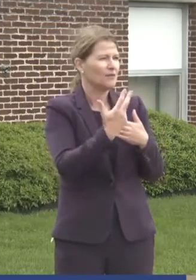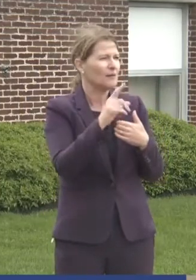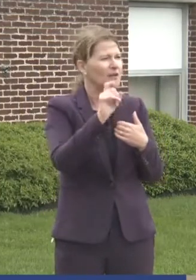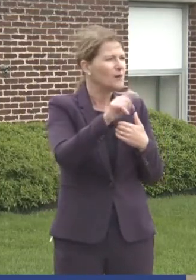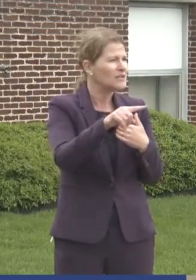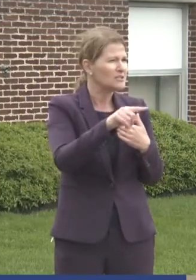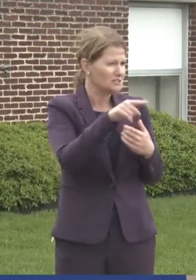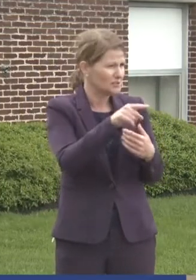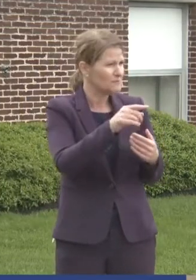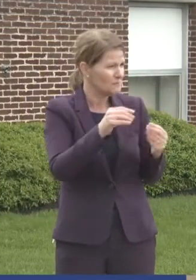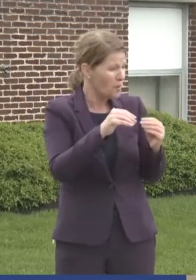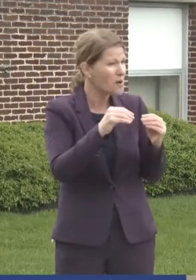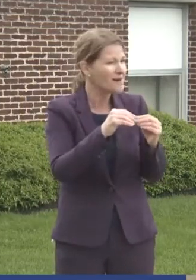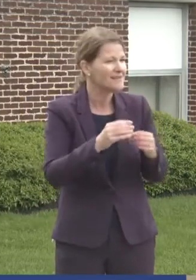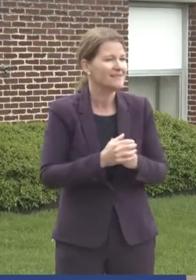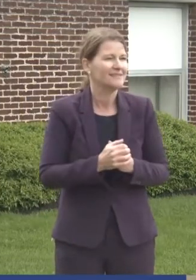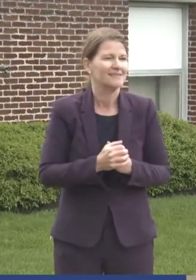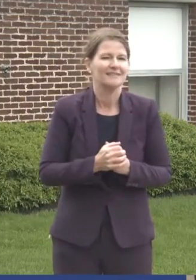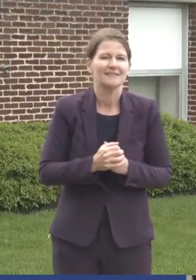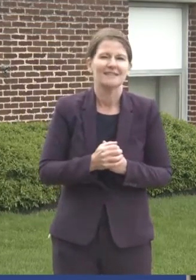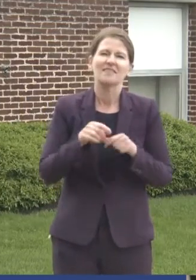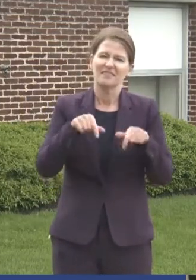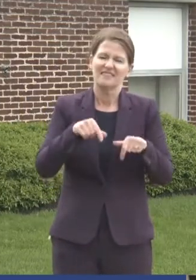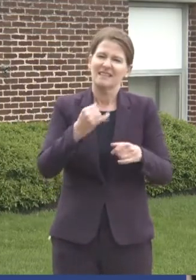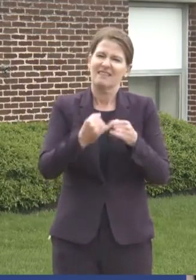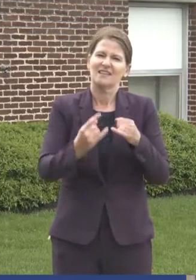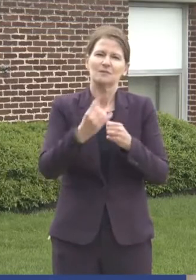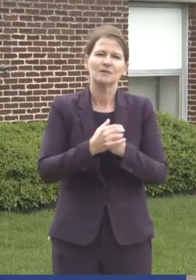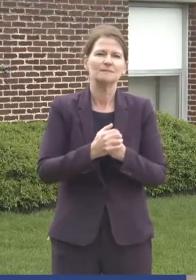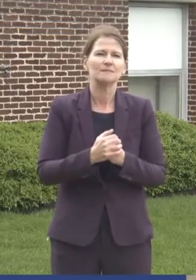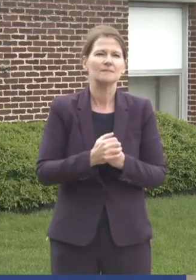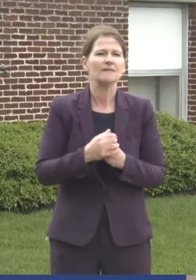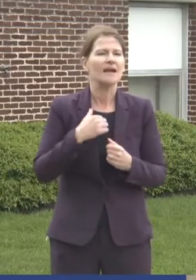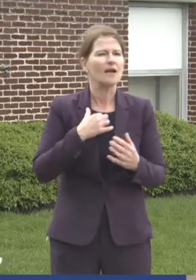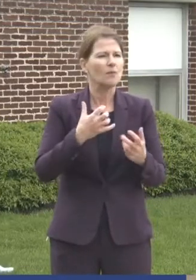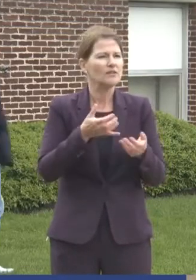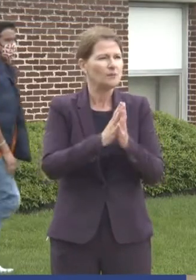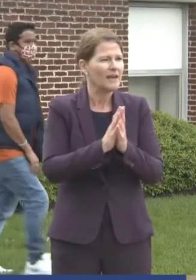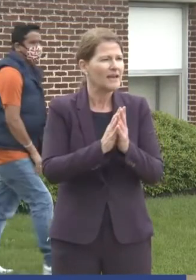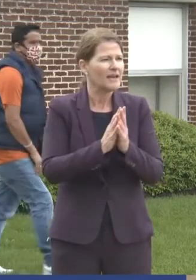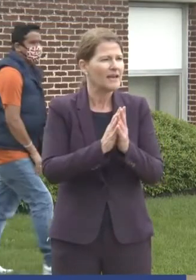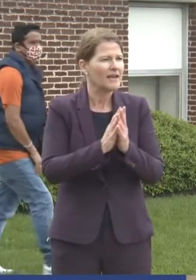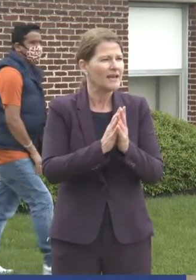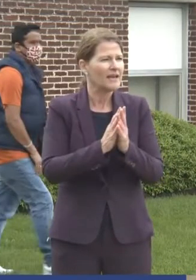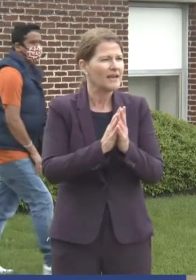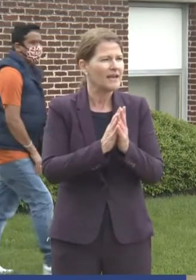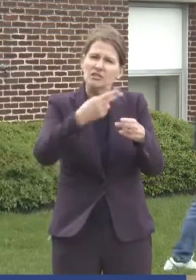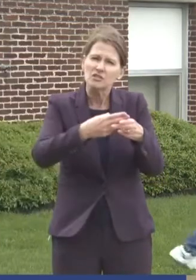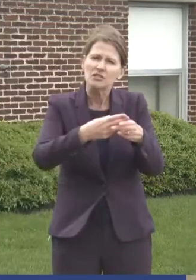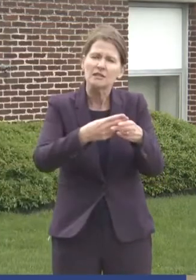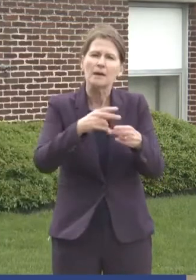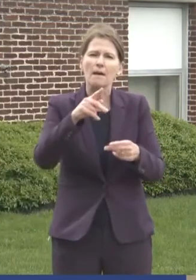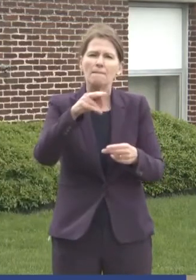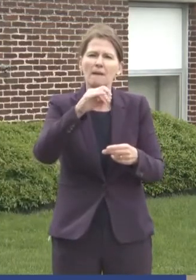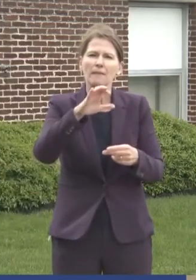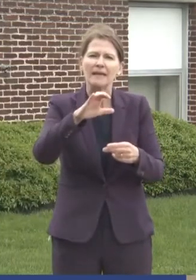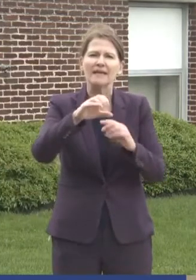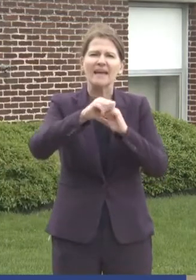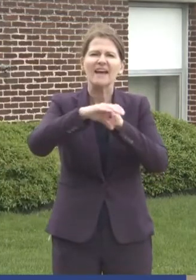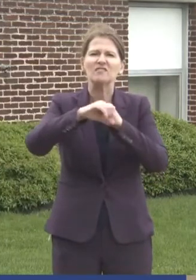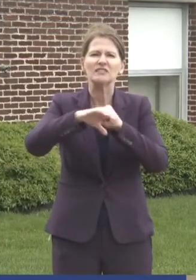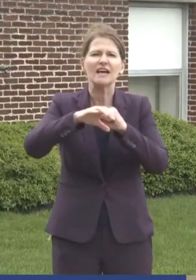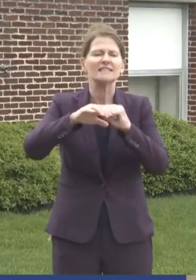this will be it? Well, I just wanted to ask you, you mentioned a public advertising